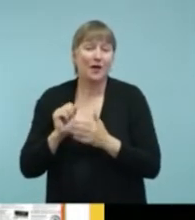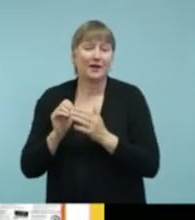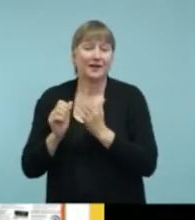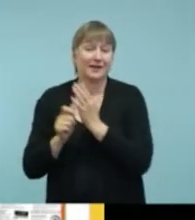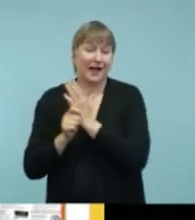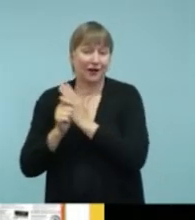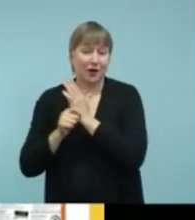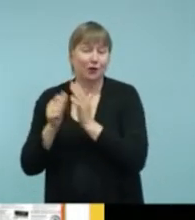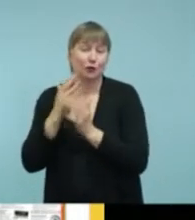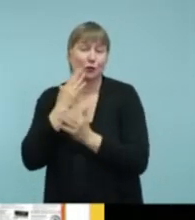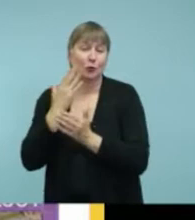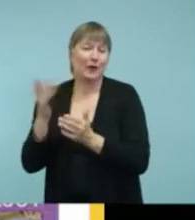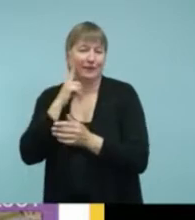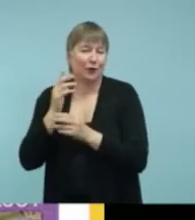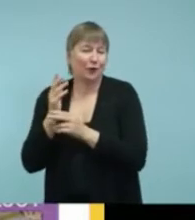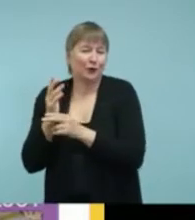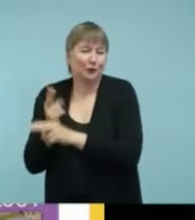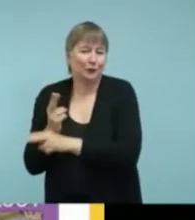slide.